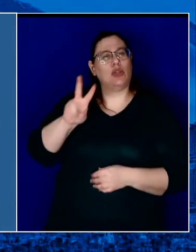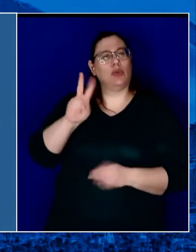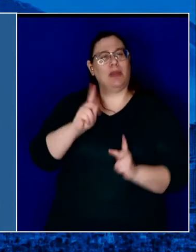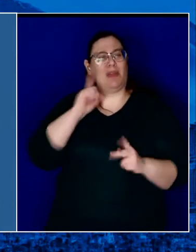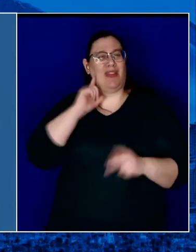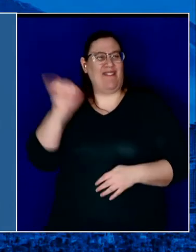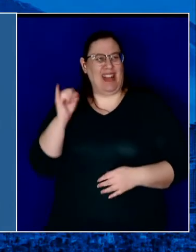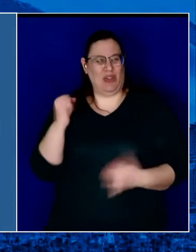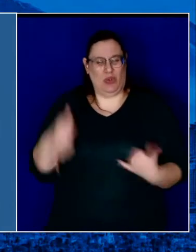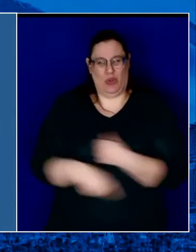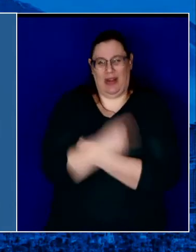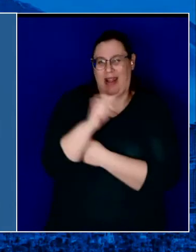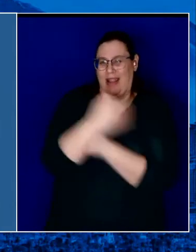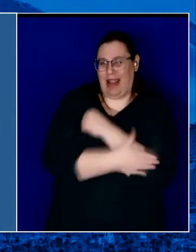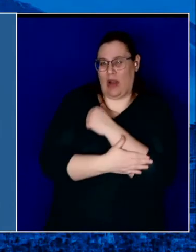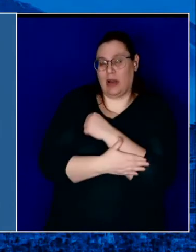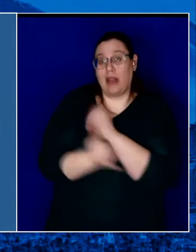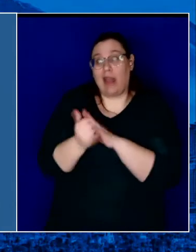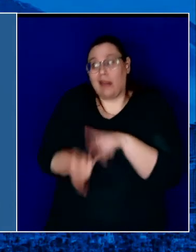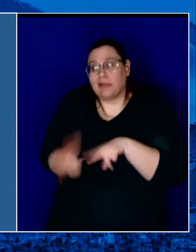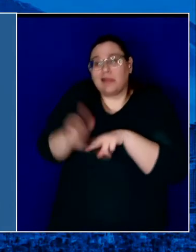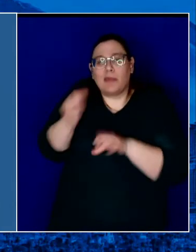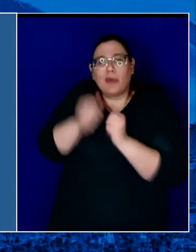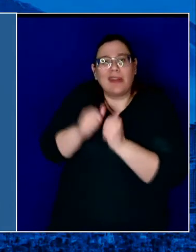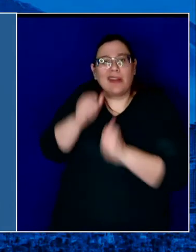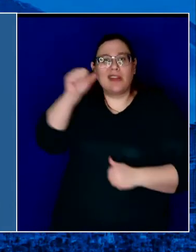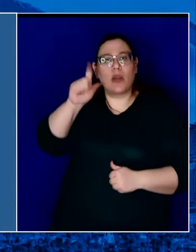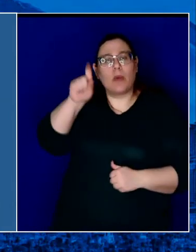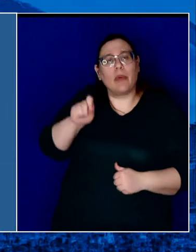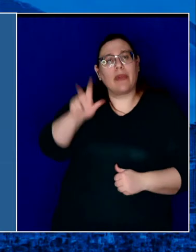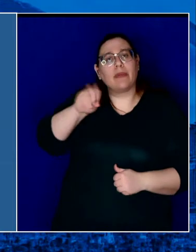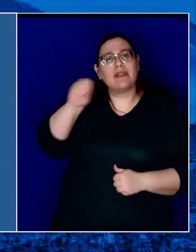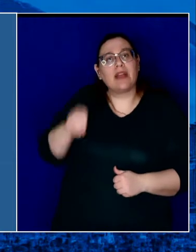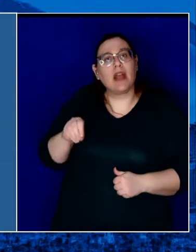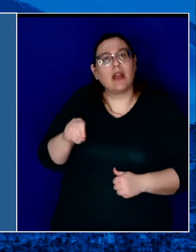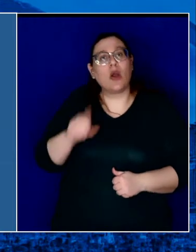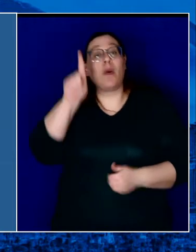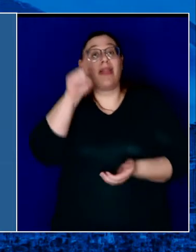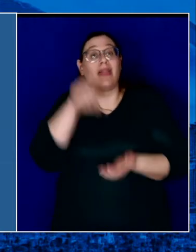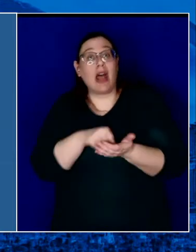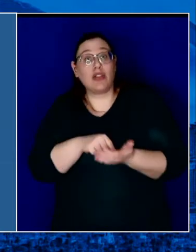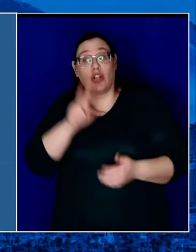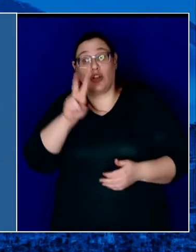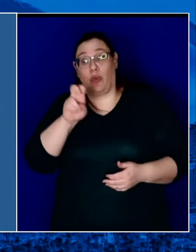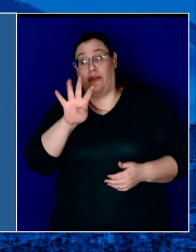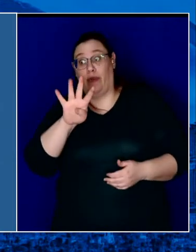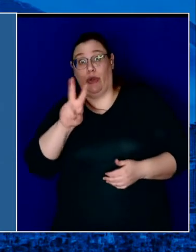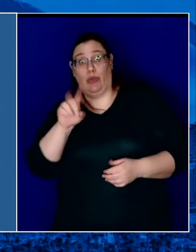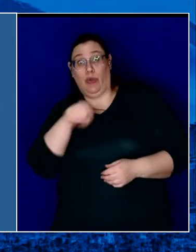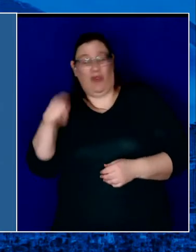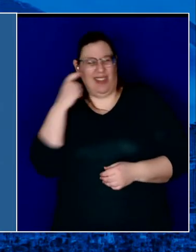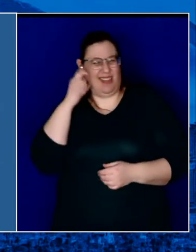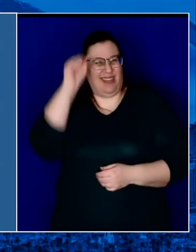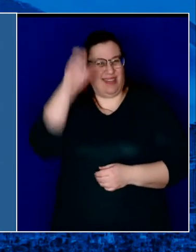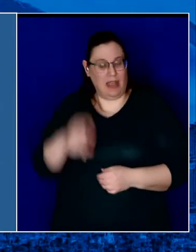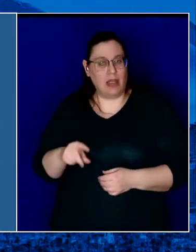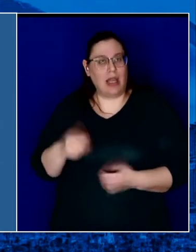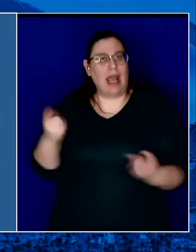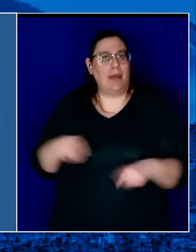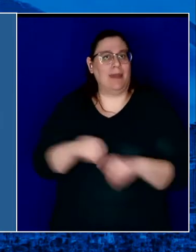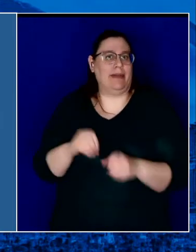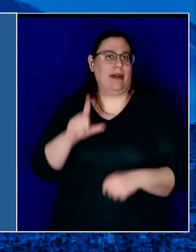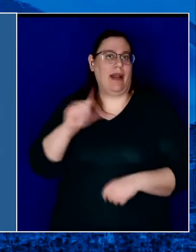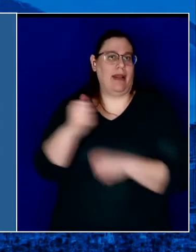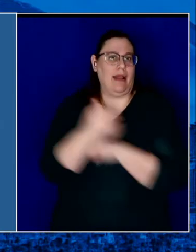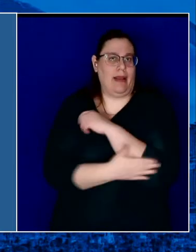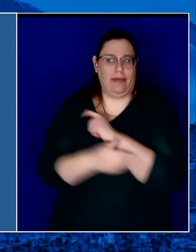That's a 1.3% increase since yesterday and 4,202 of those were in the city of Los Angeles. As I speak